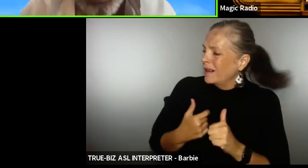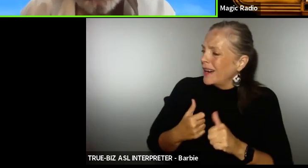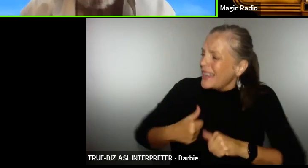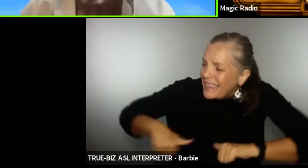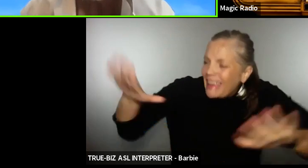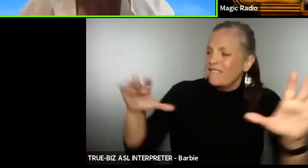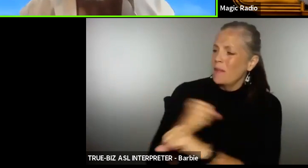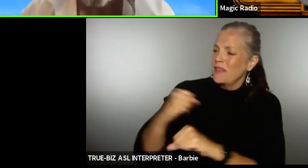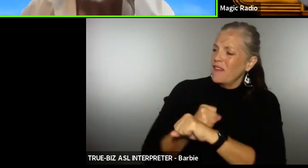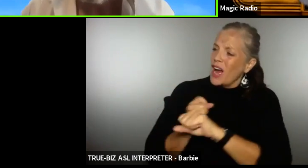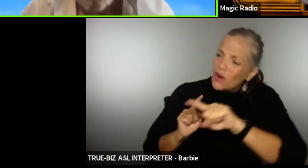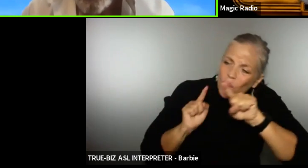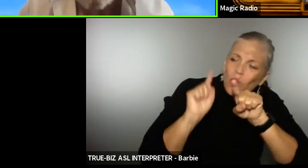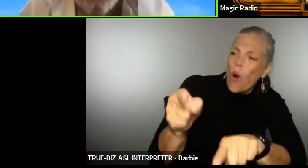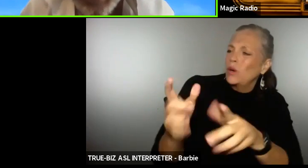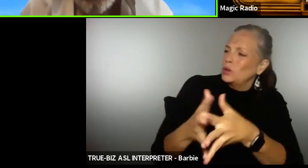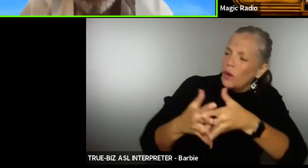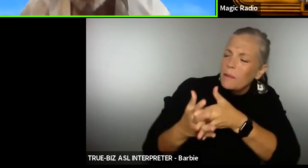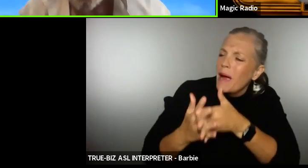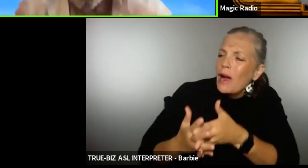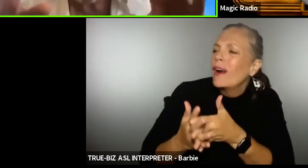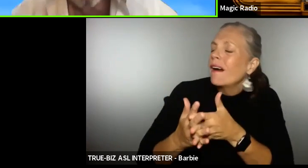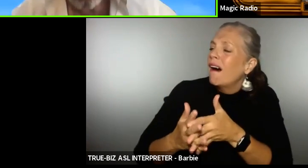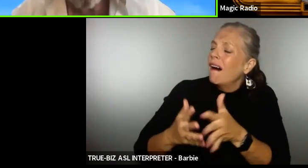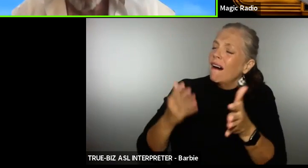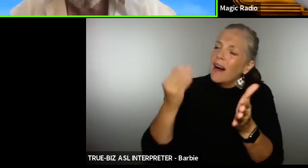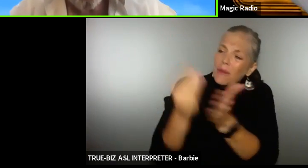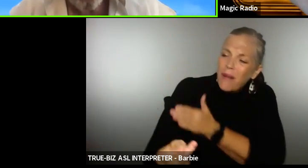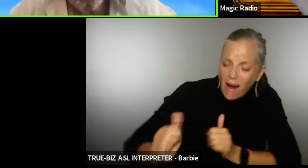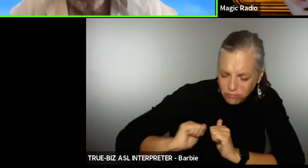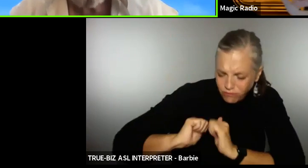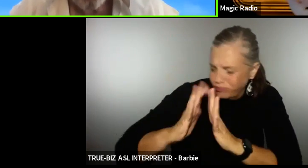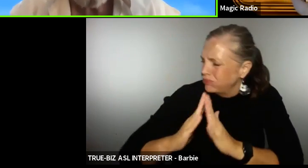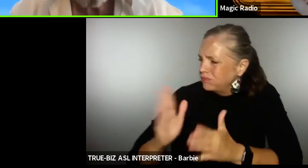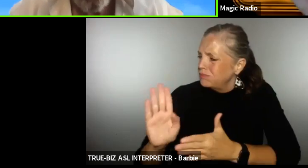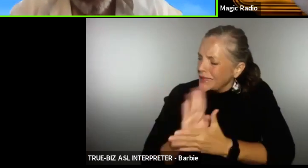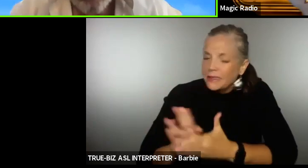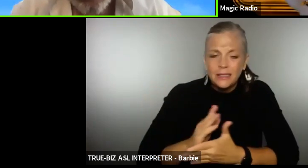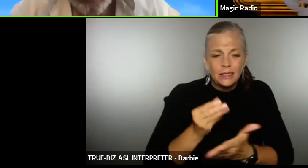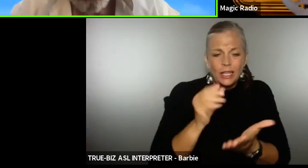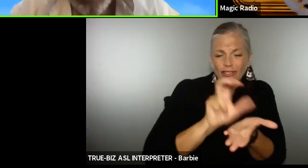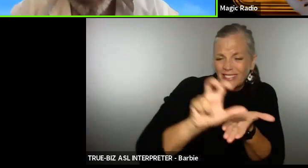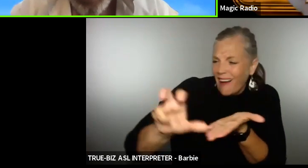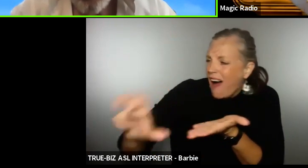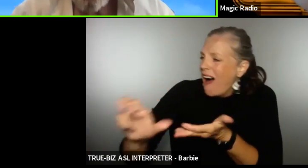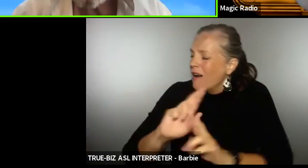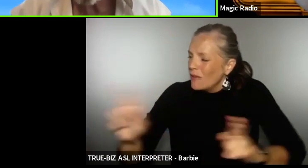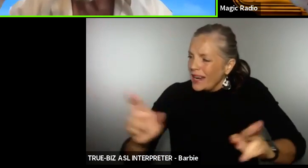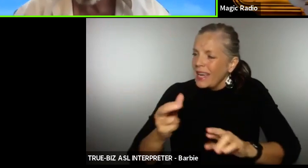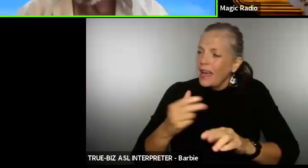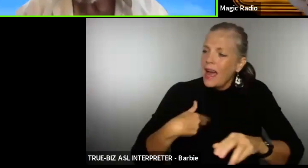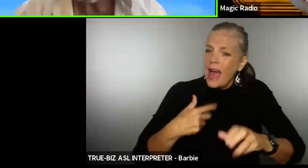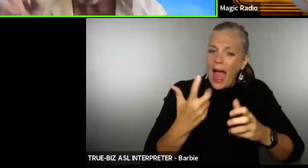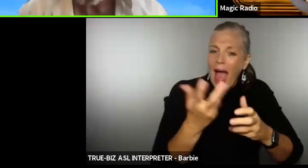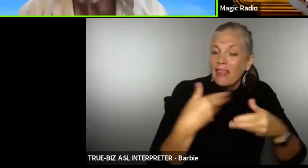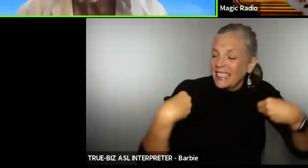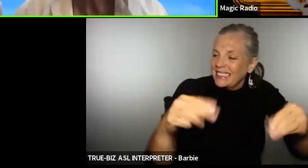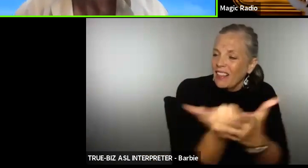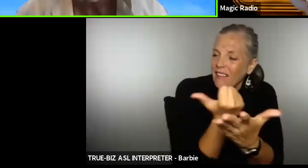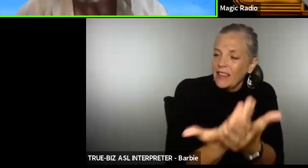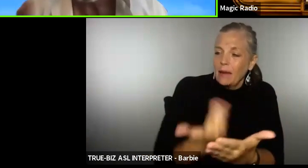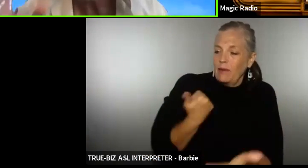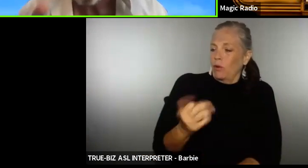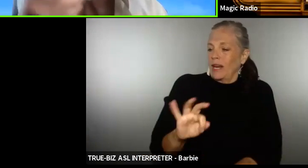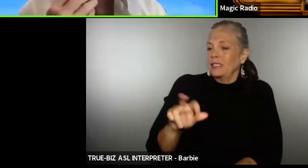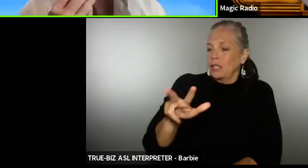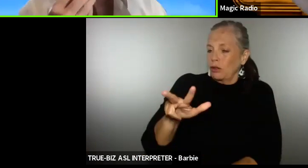business prosper thrive buy sell and sell all investments in the stock market before 1929 in the late 30s build things for